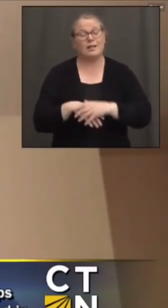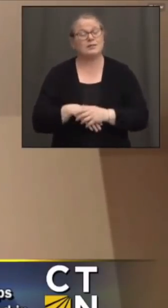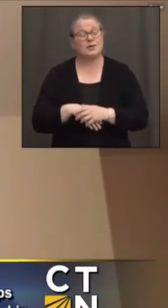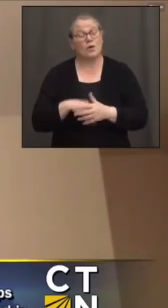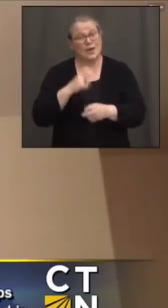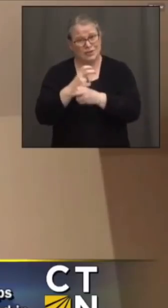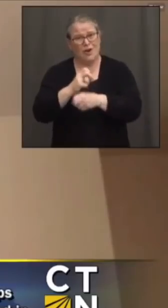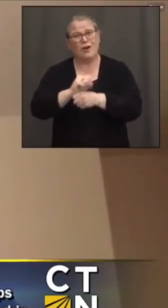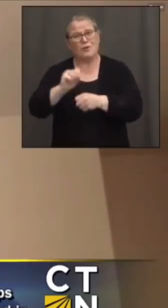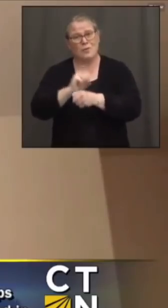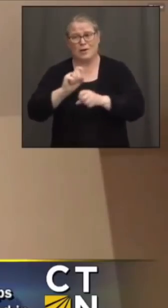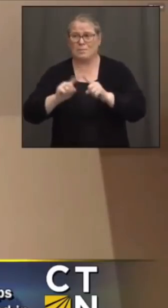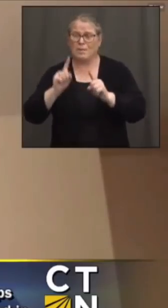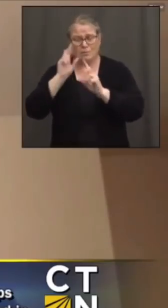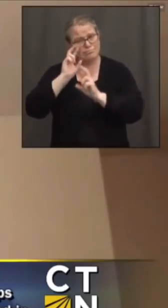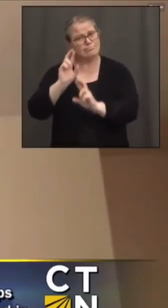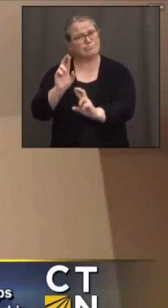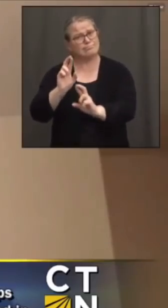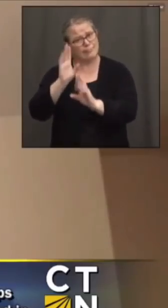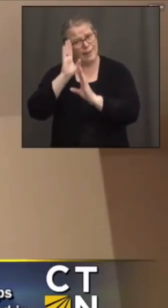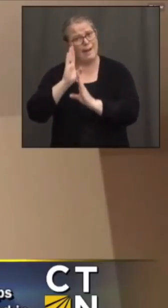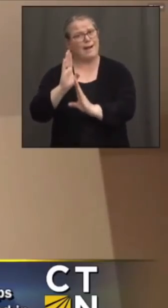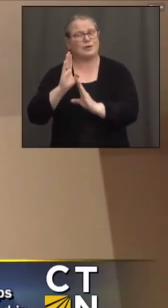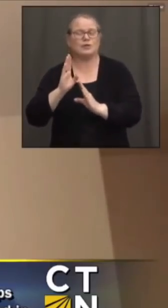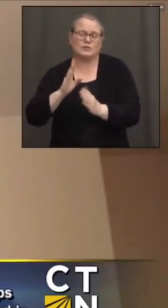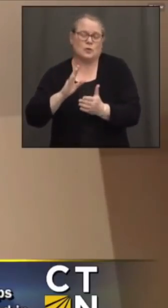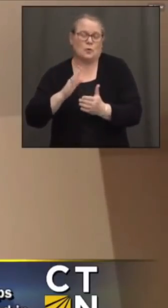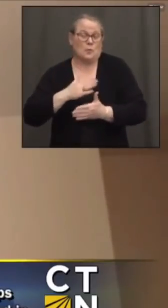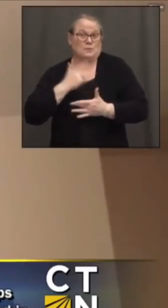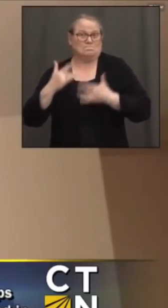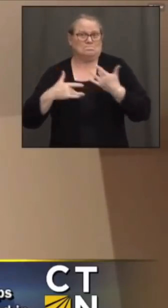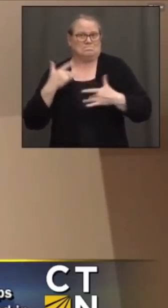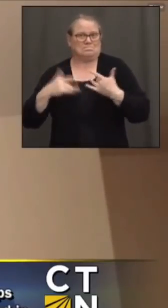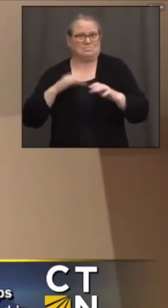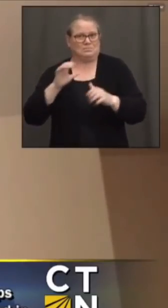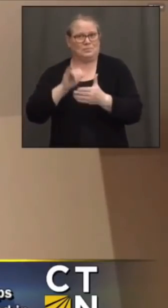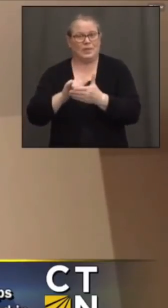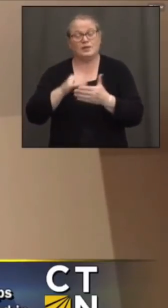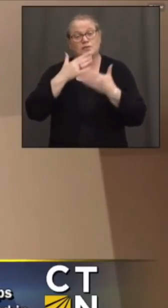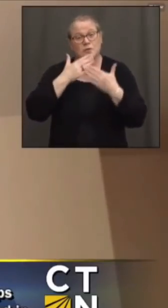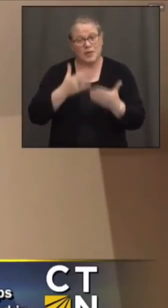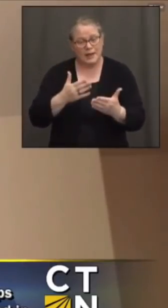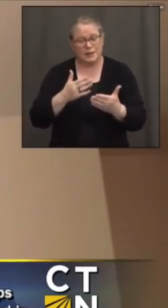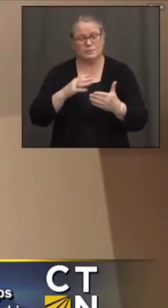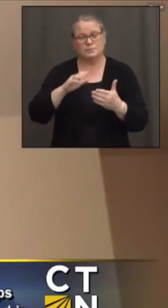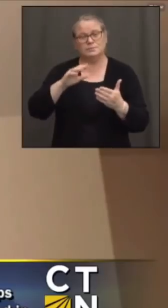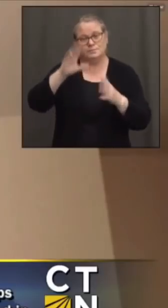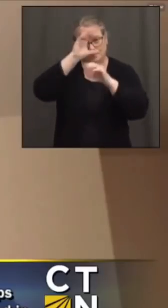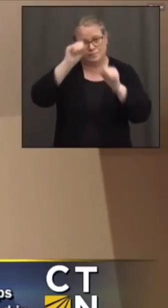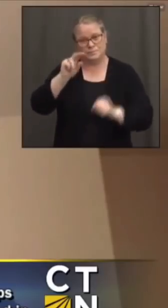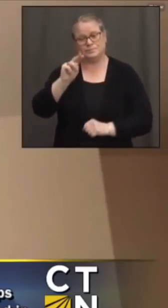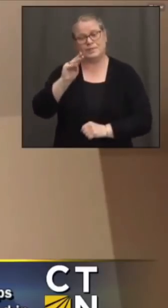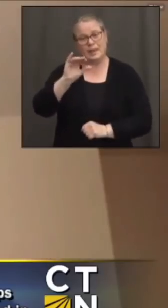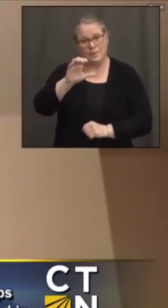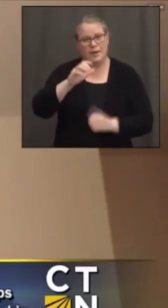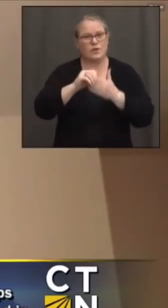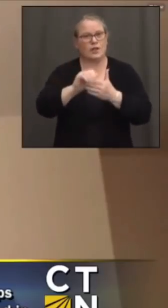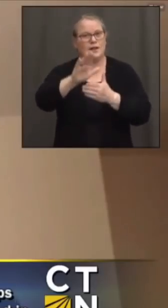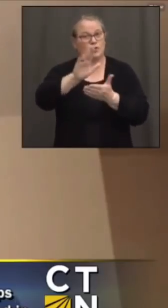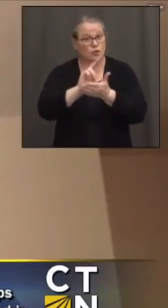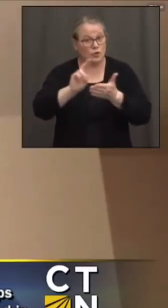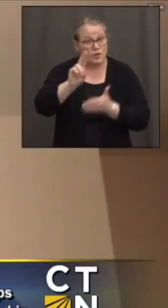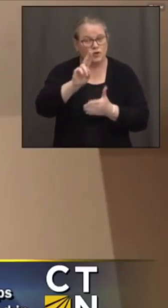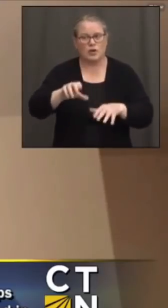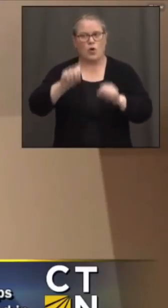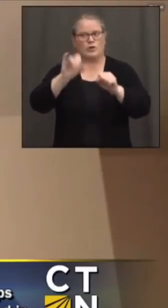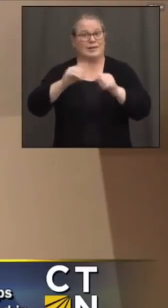work, and we're ready to do it. So, thank you, President Nemec, for really leading you and your university, hosting the program, and just thanks